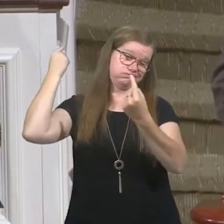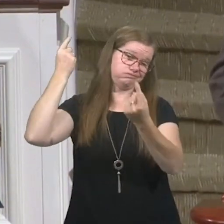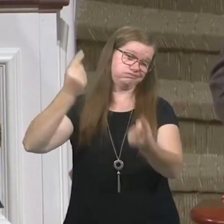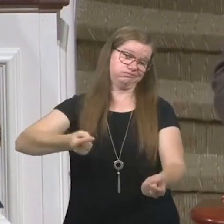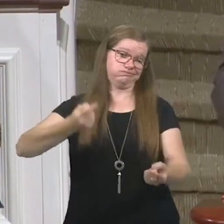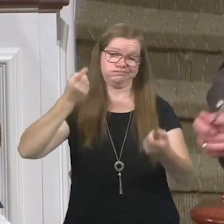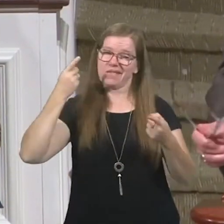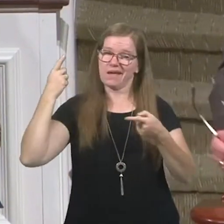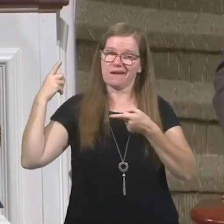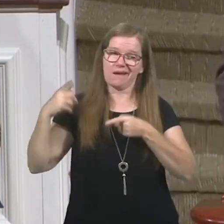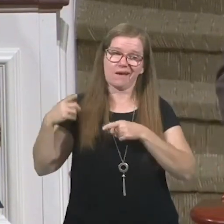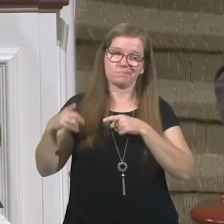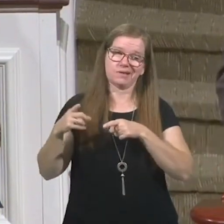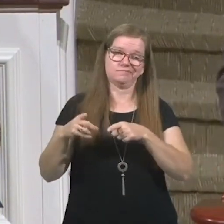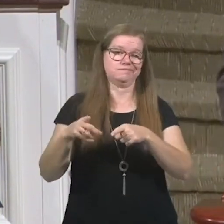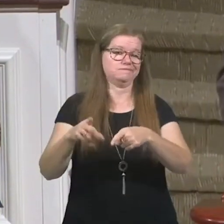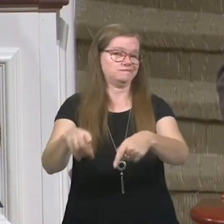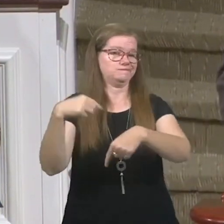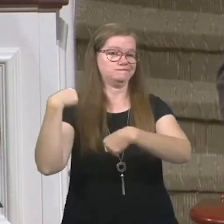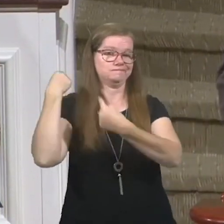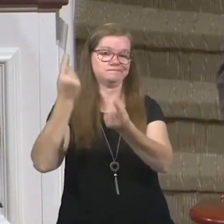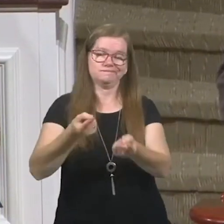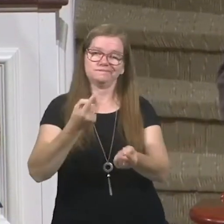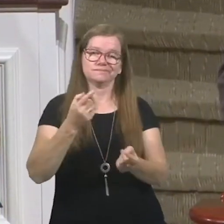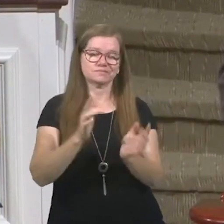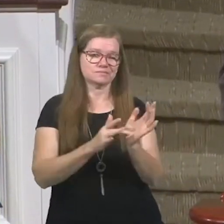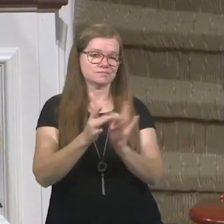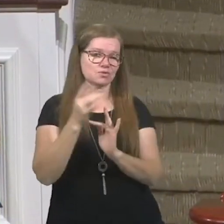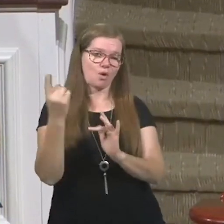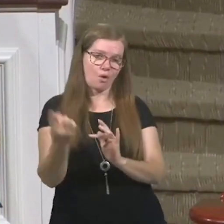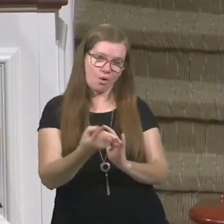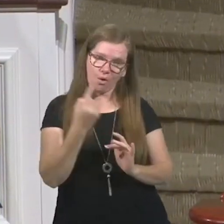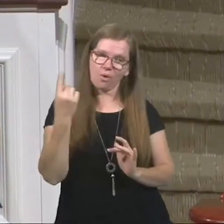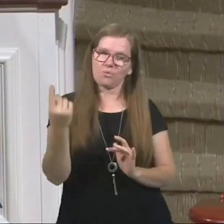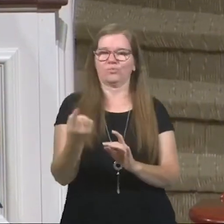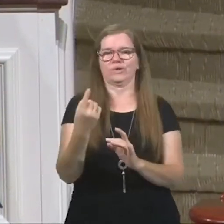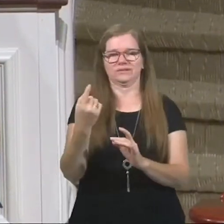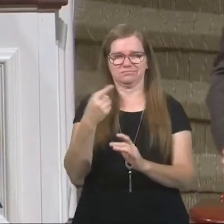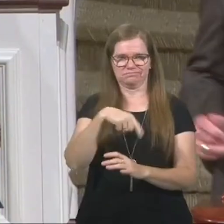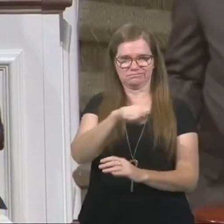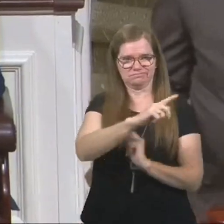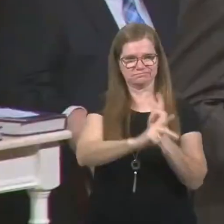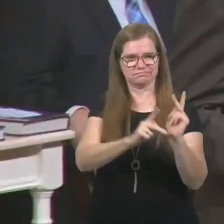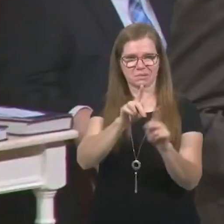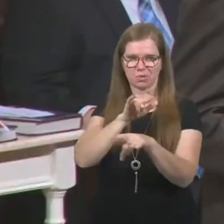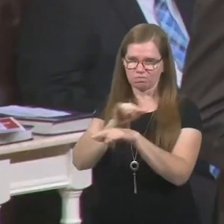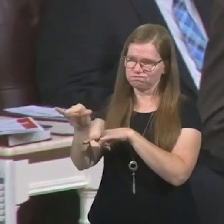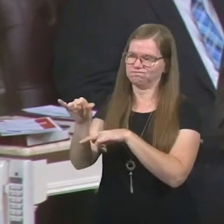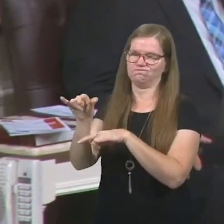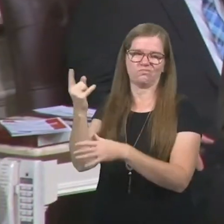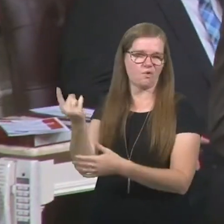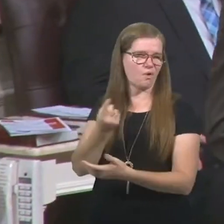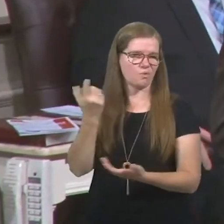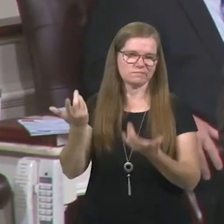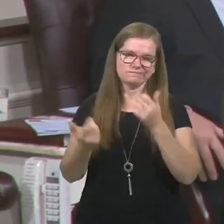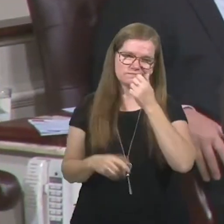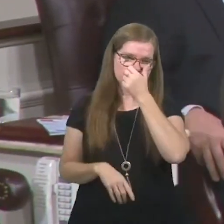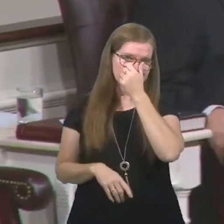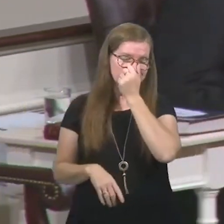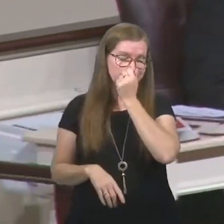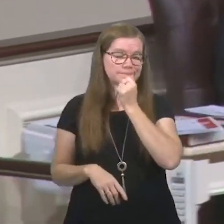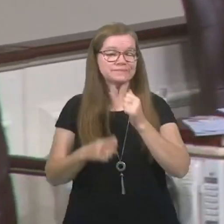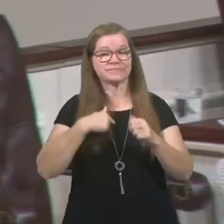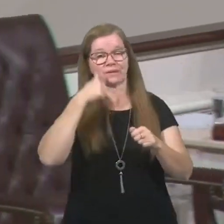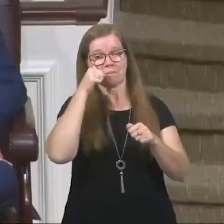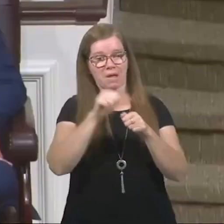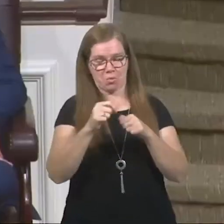time and since there was Jesus. He's always been a mockery. He's always been a problem. I remember years ago as a